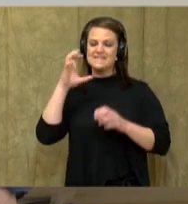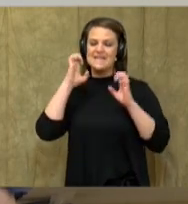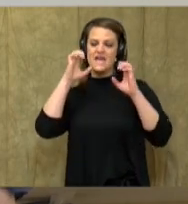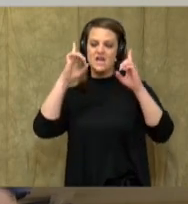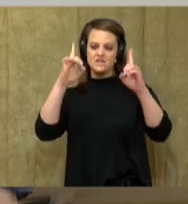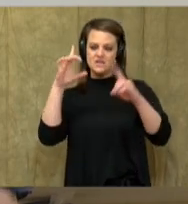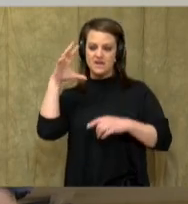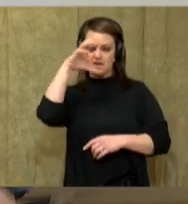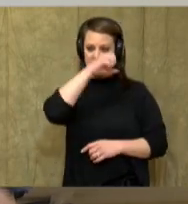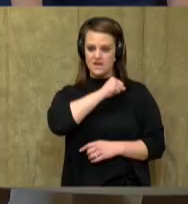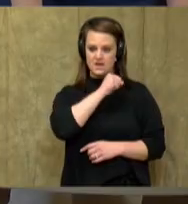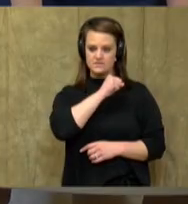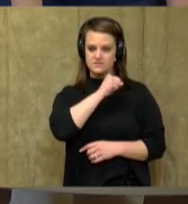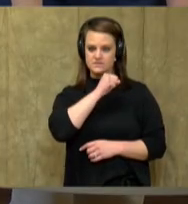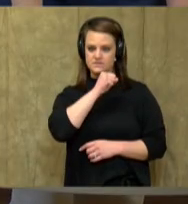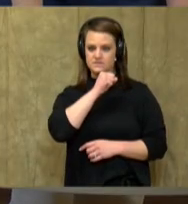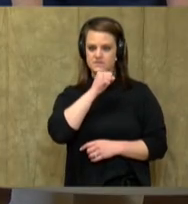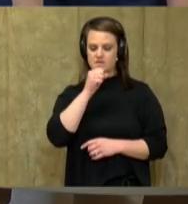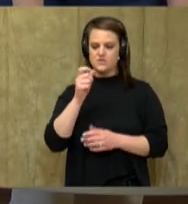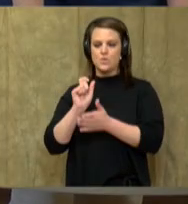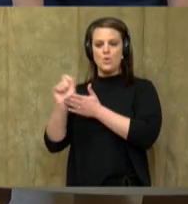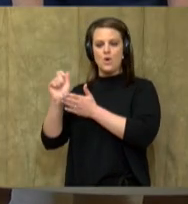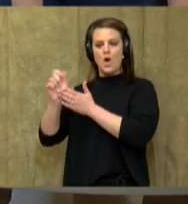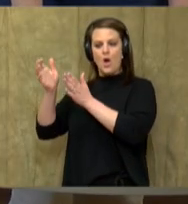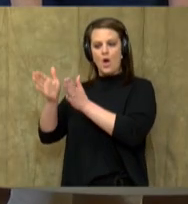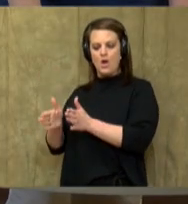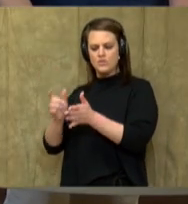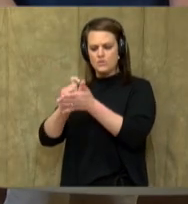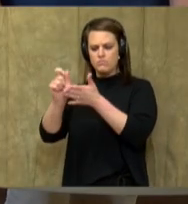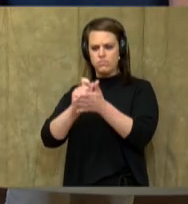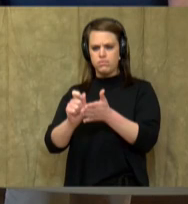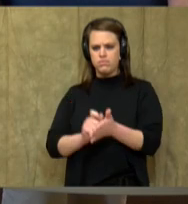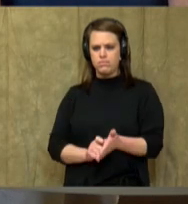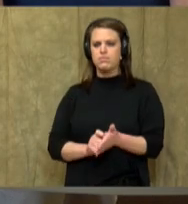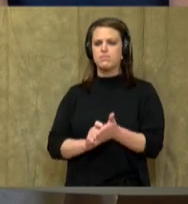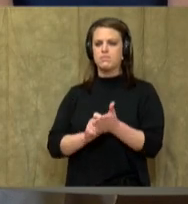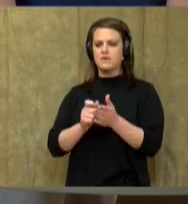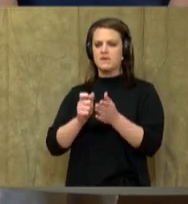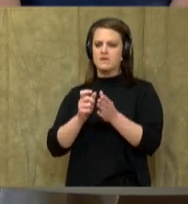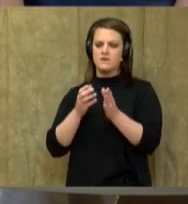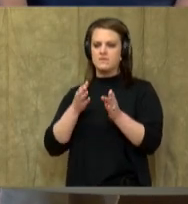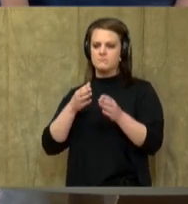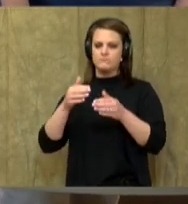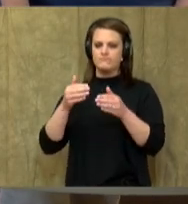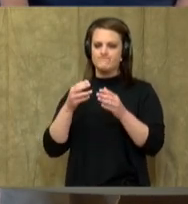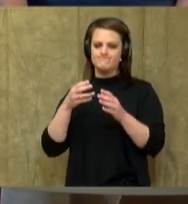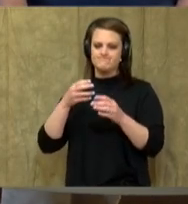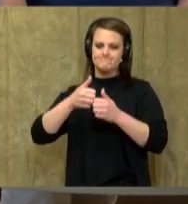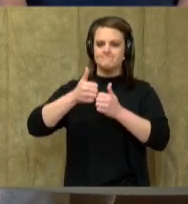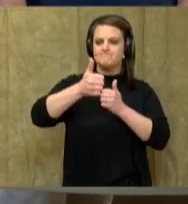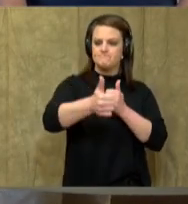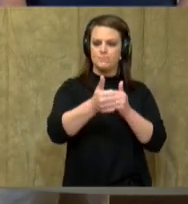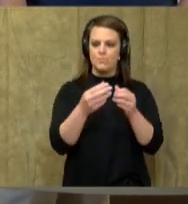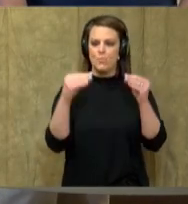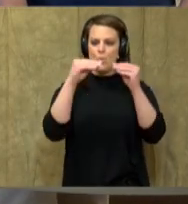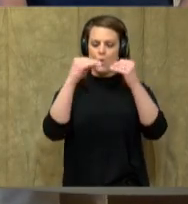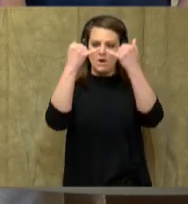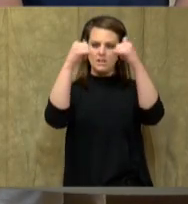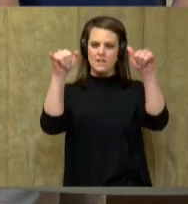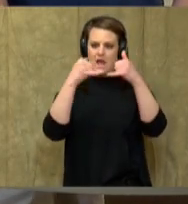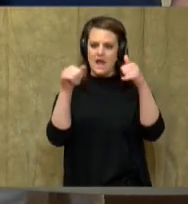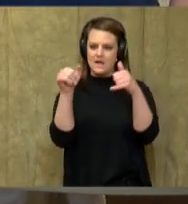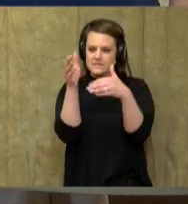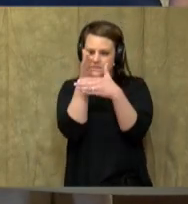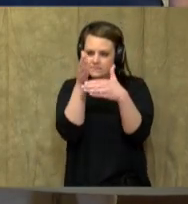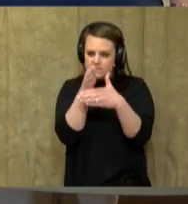where you're going beyond what the author is telling you. It can also be referred to as reading between the lines.